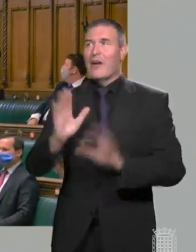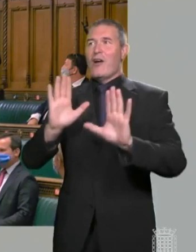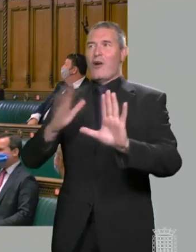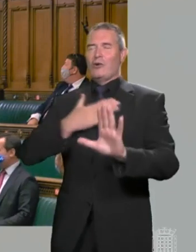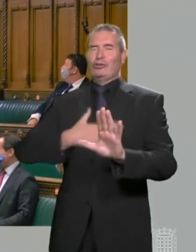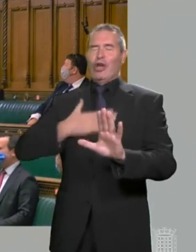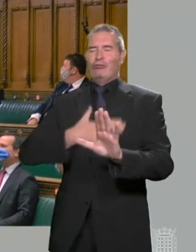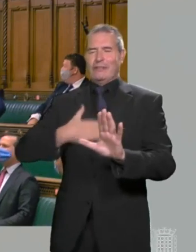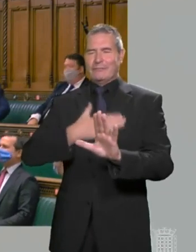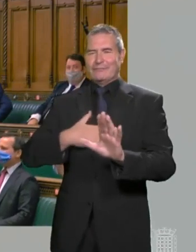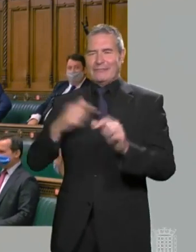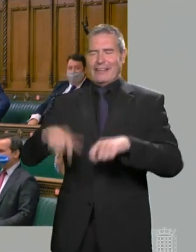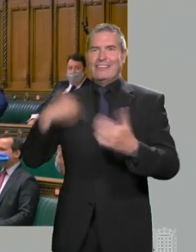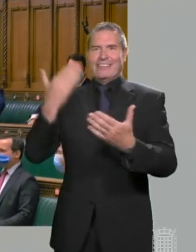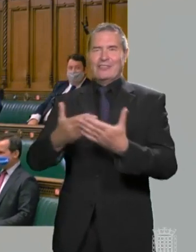15 years in my case.